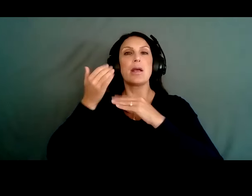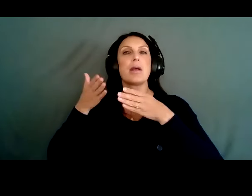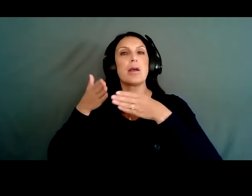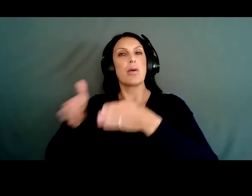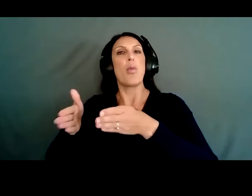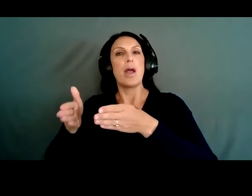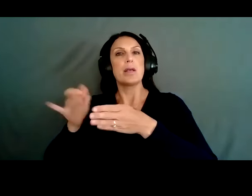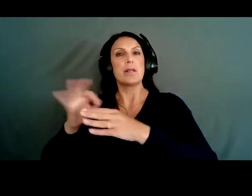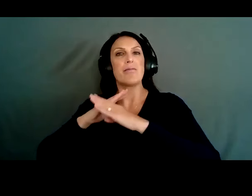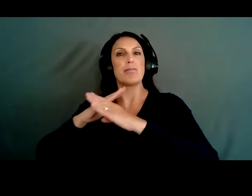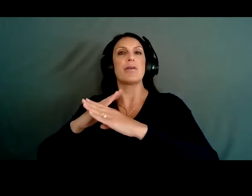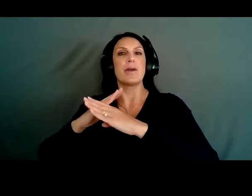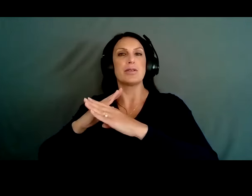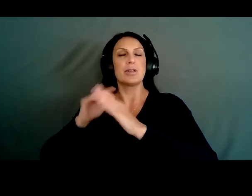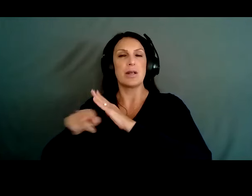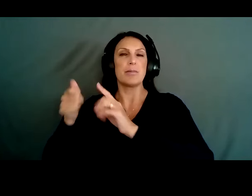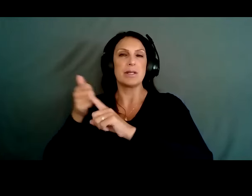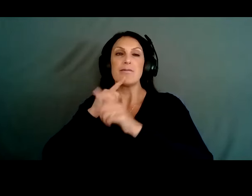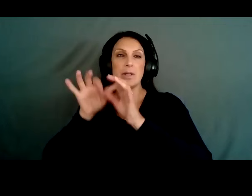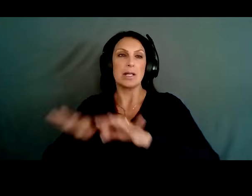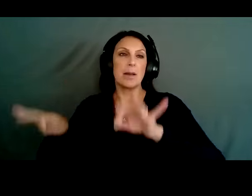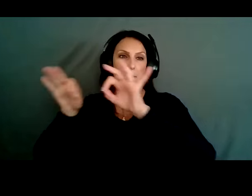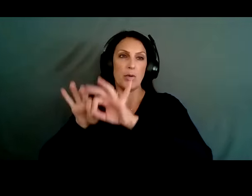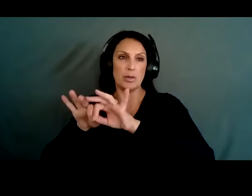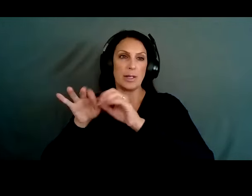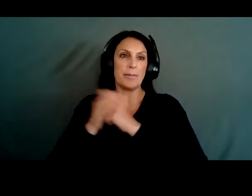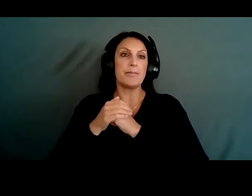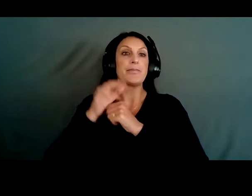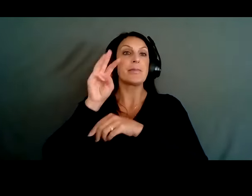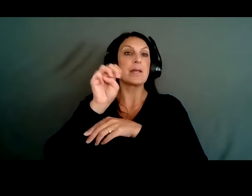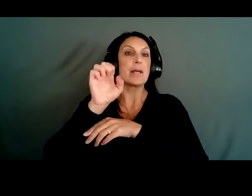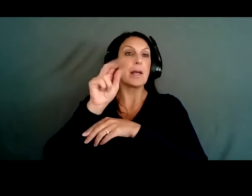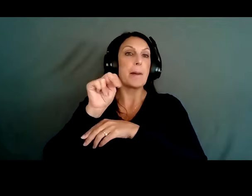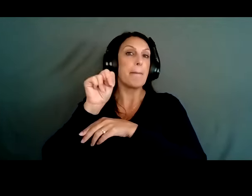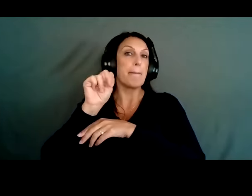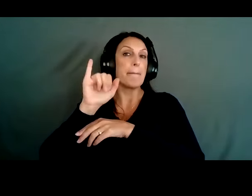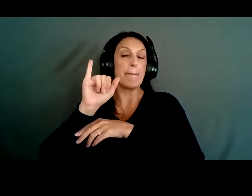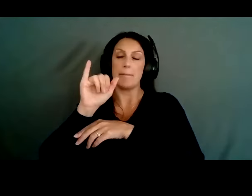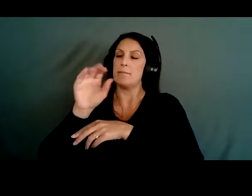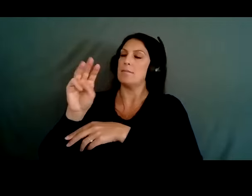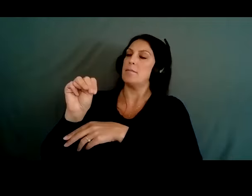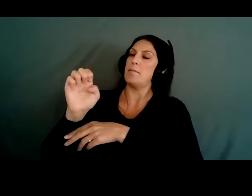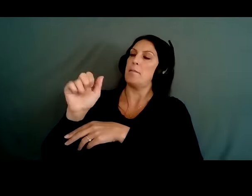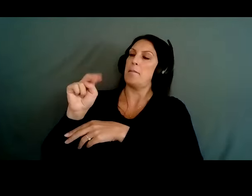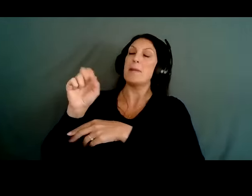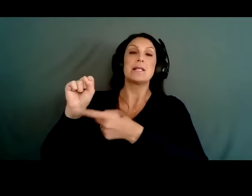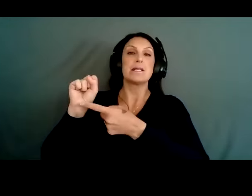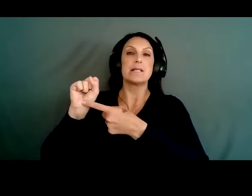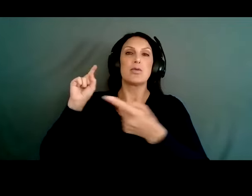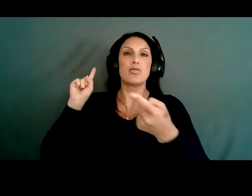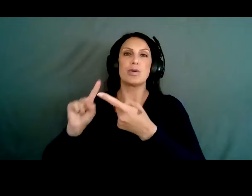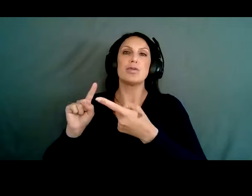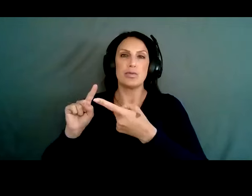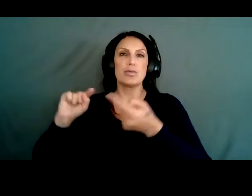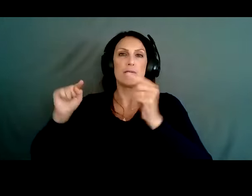So when it comes to reducing access to lethal means, so as I referred to, means safety, there's a few things to consider. One is